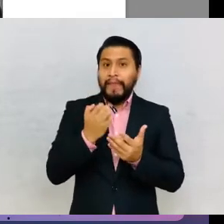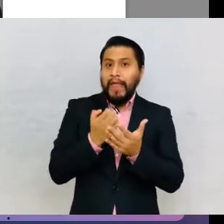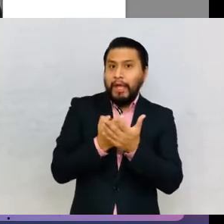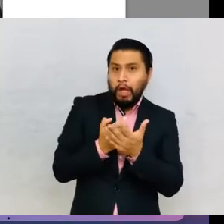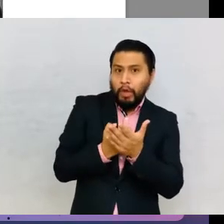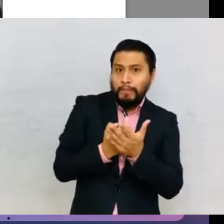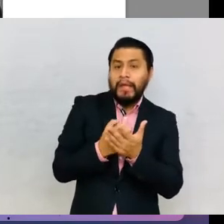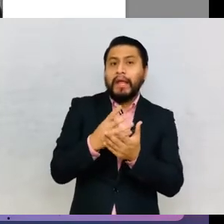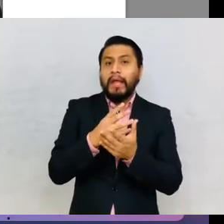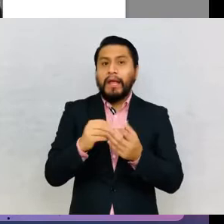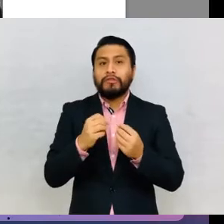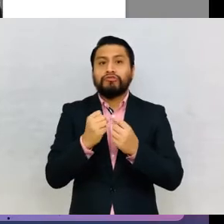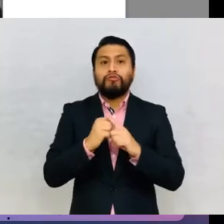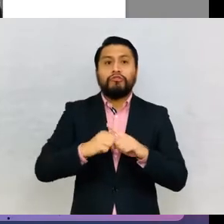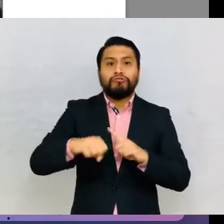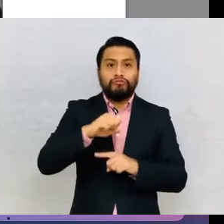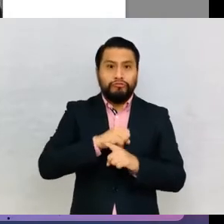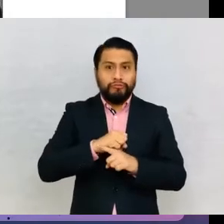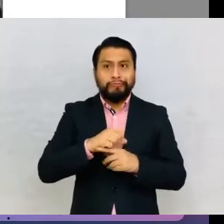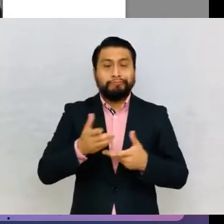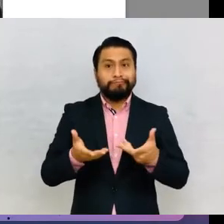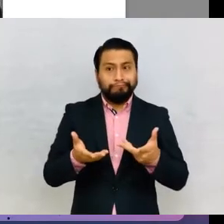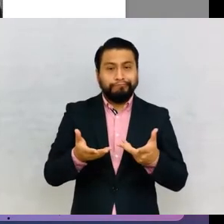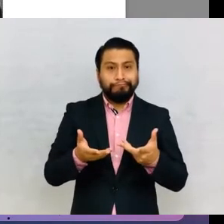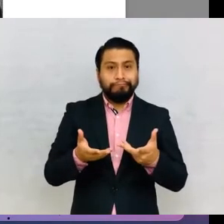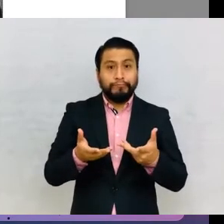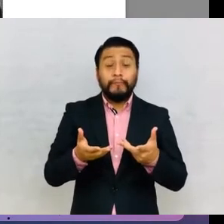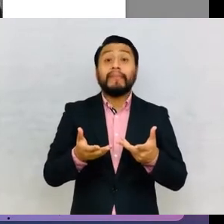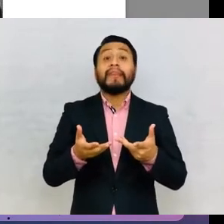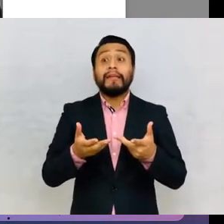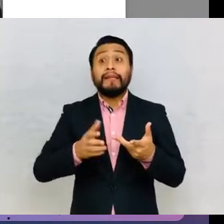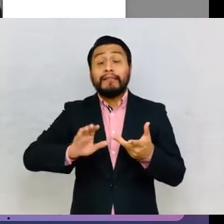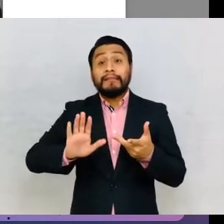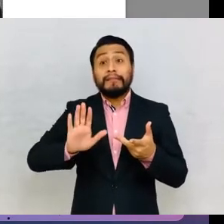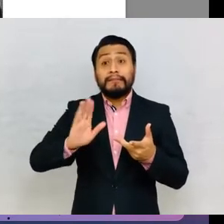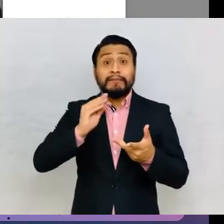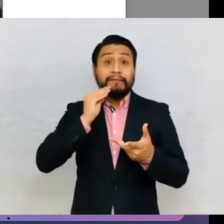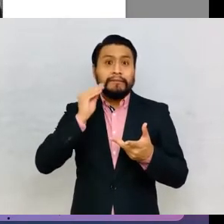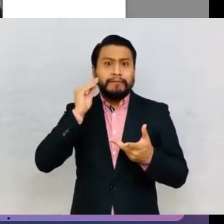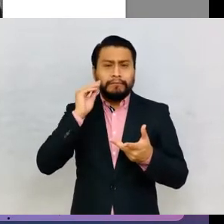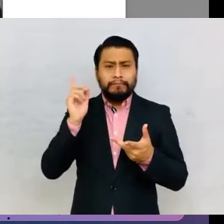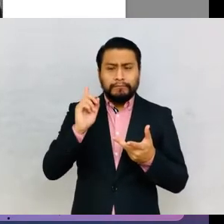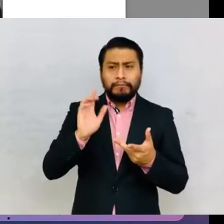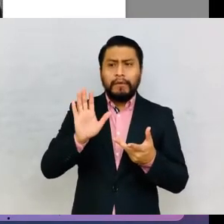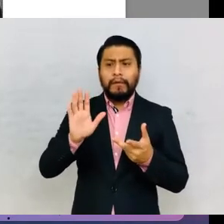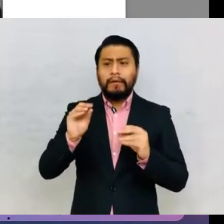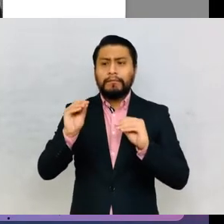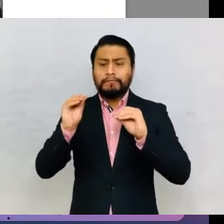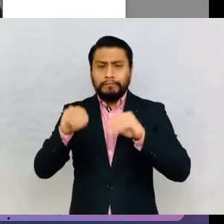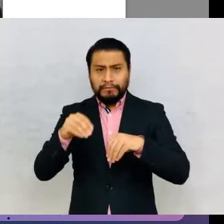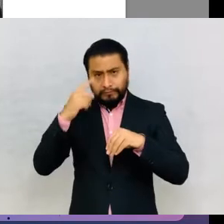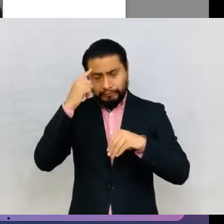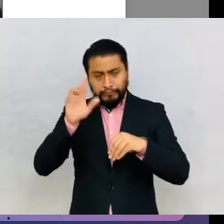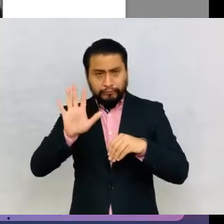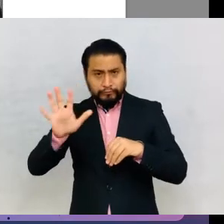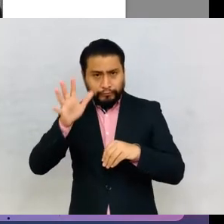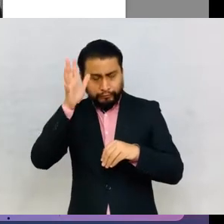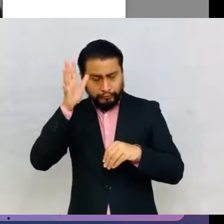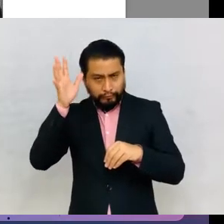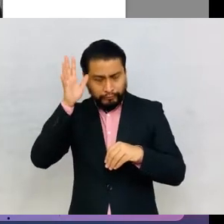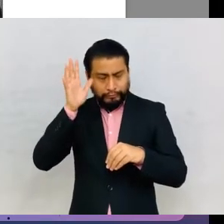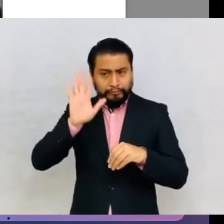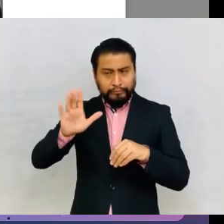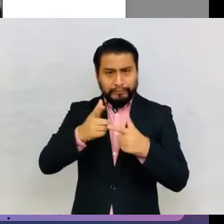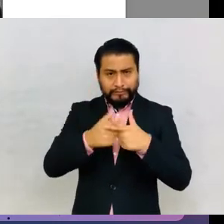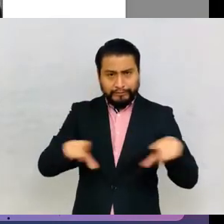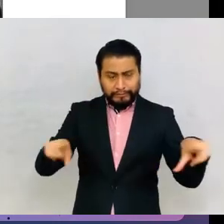conditions. The house was a boarding school designed for male speakers of indigenous languages